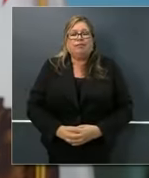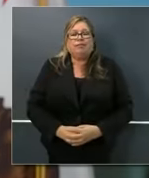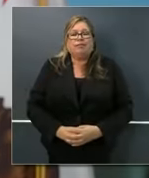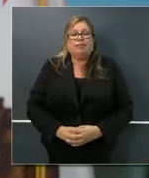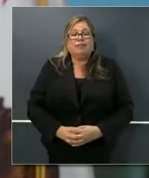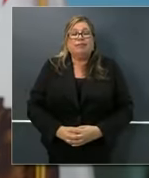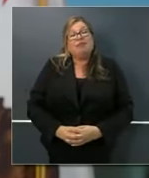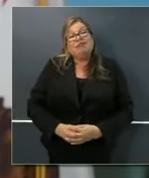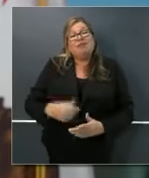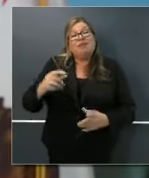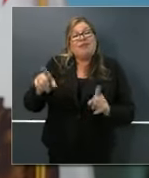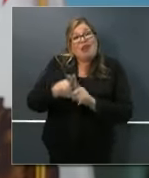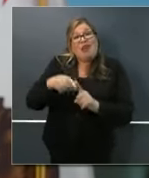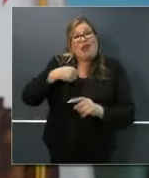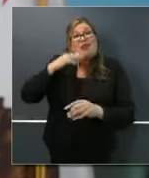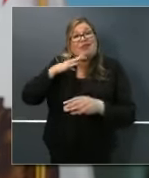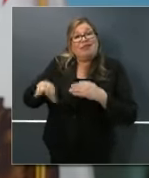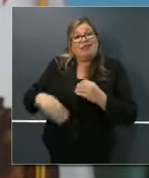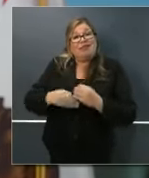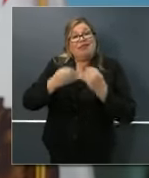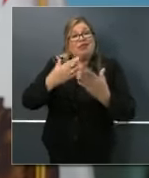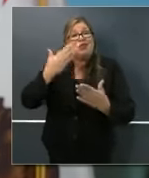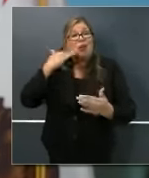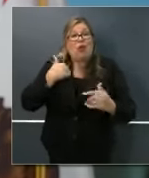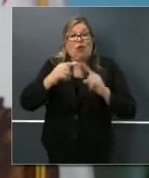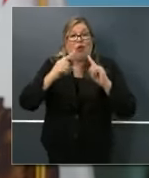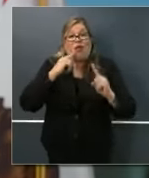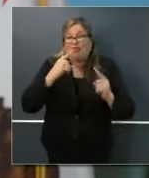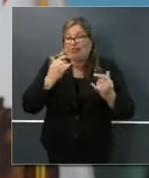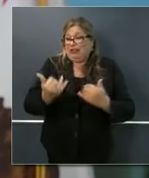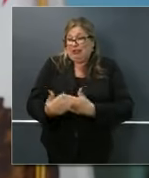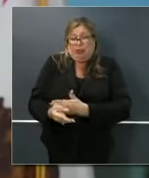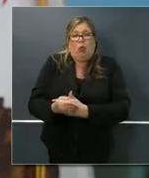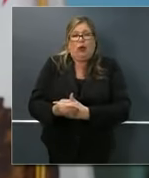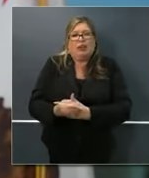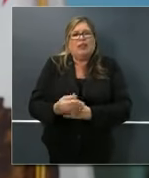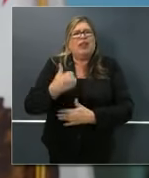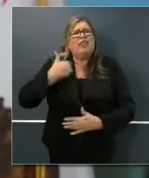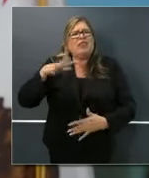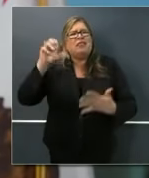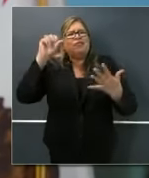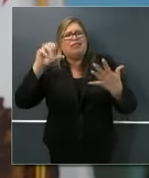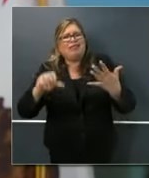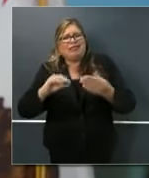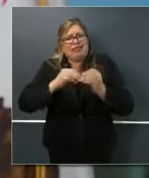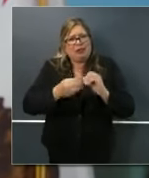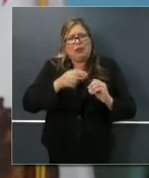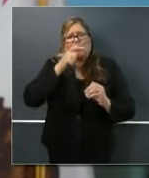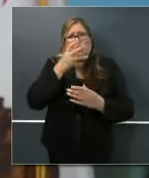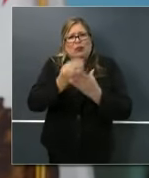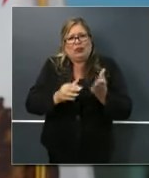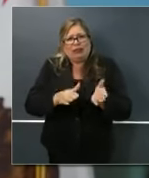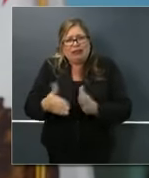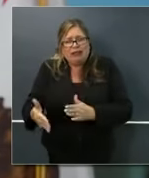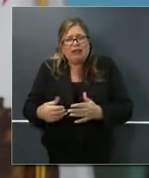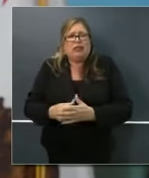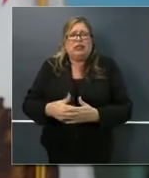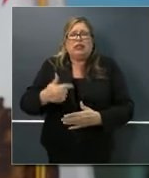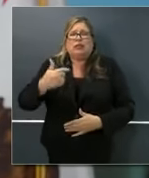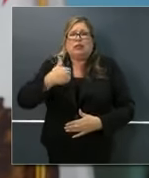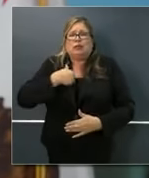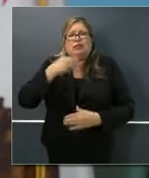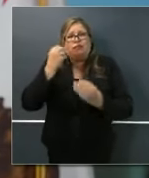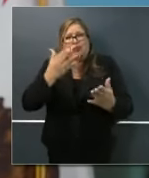we had this first thing this morning. I gave you the death numbers, I gave you a sense of our anxiety still